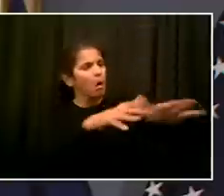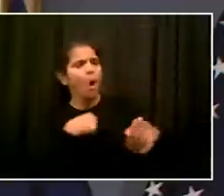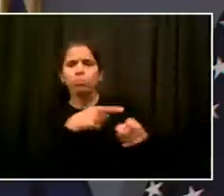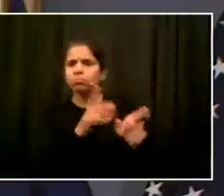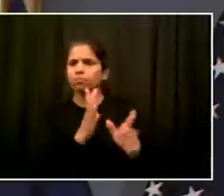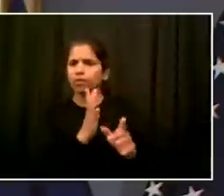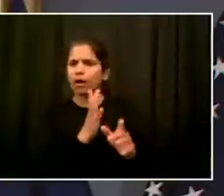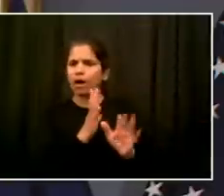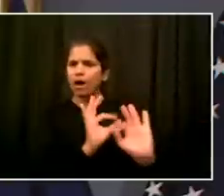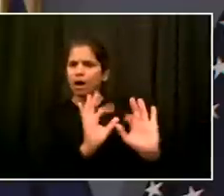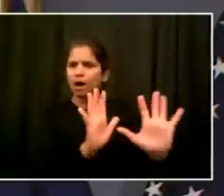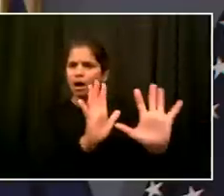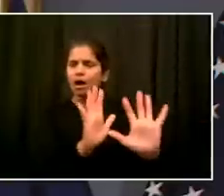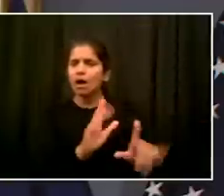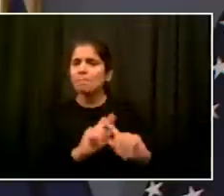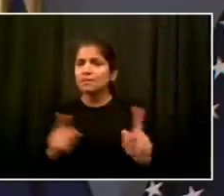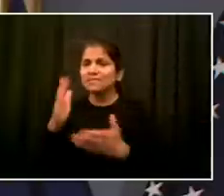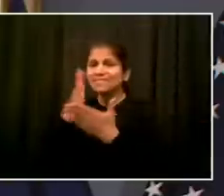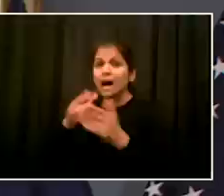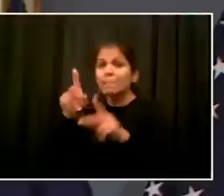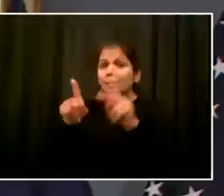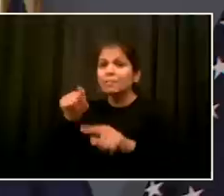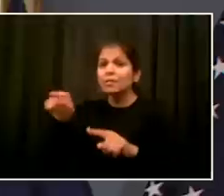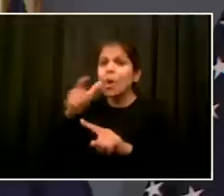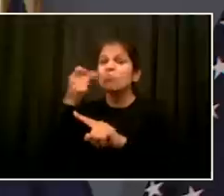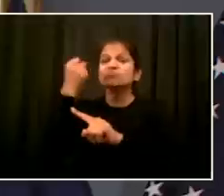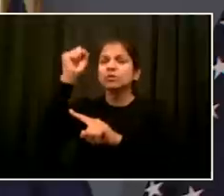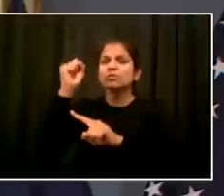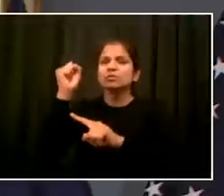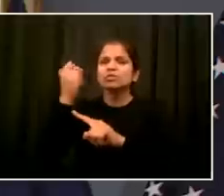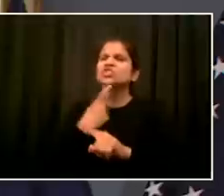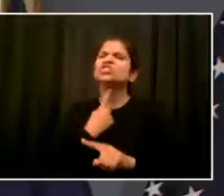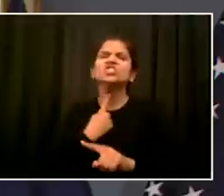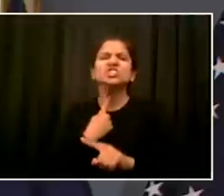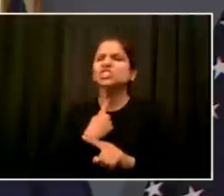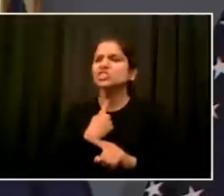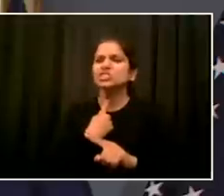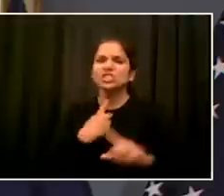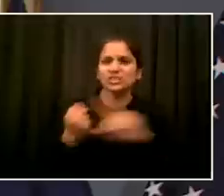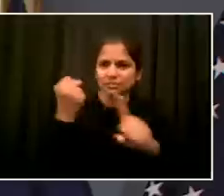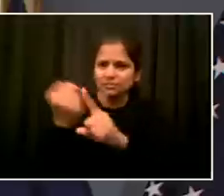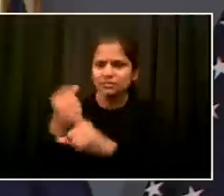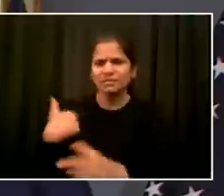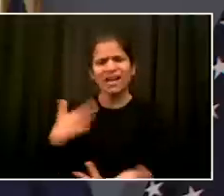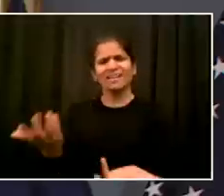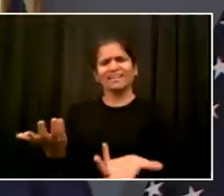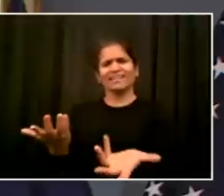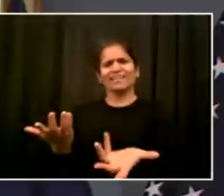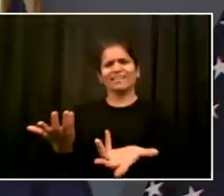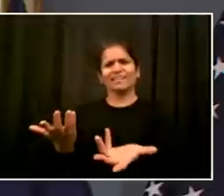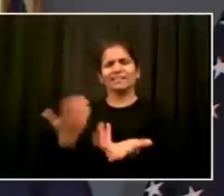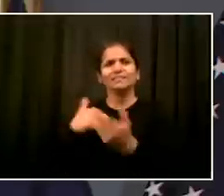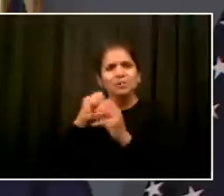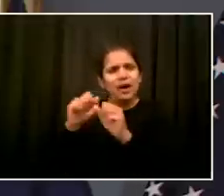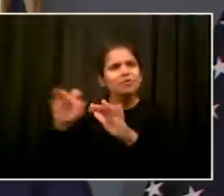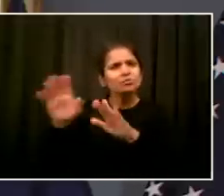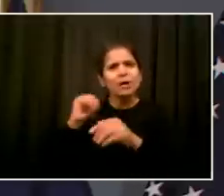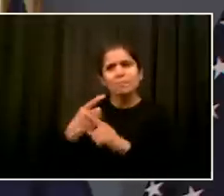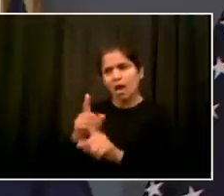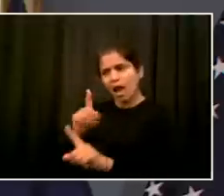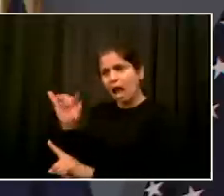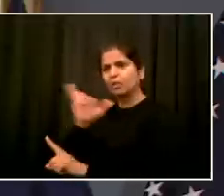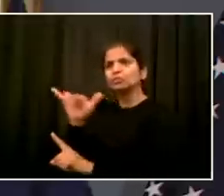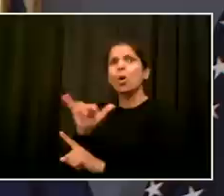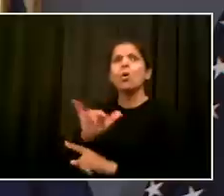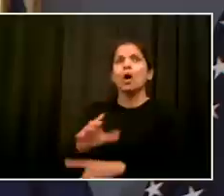video and determine discipline for anyone who needs it, actions that should be taken additionally towards those who incited